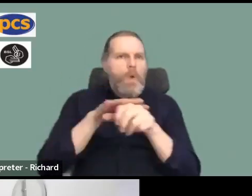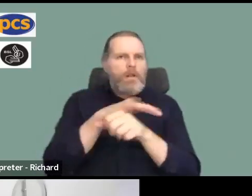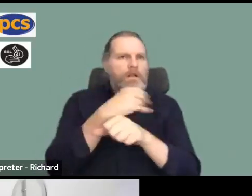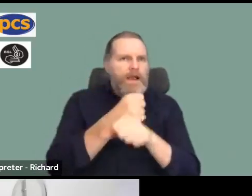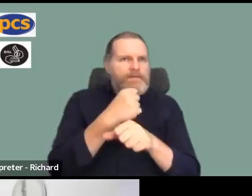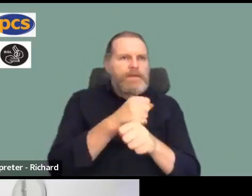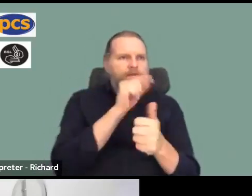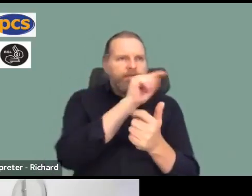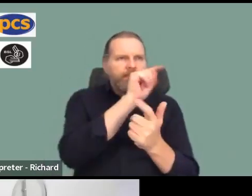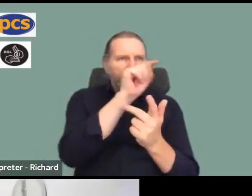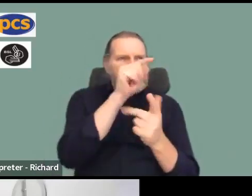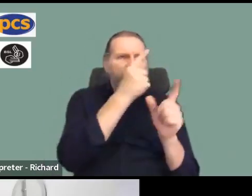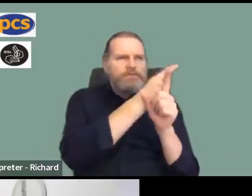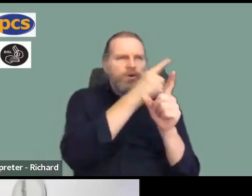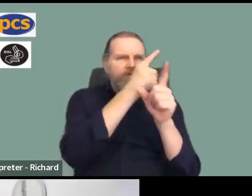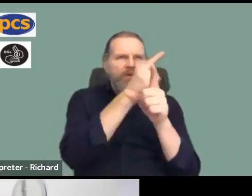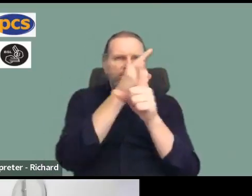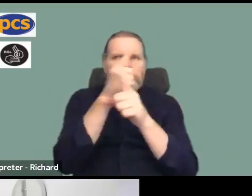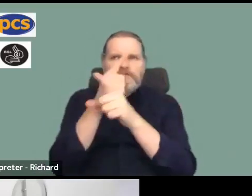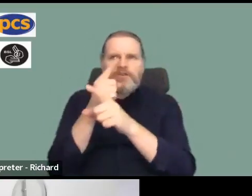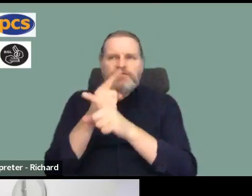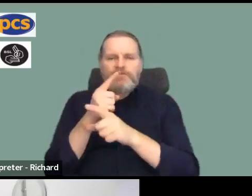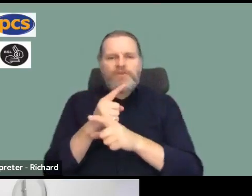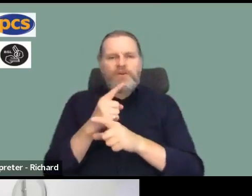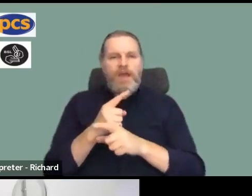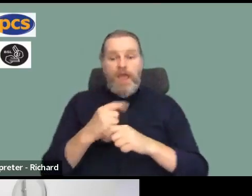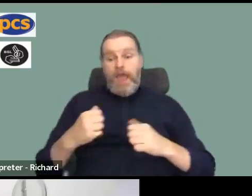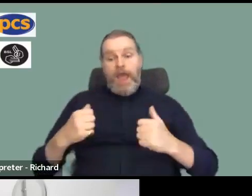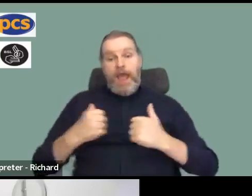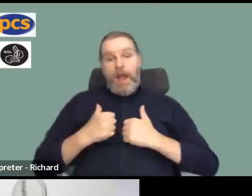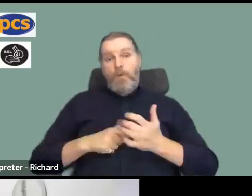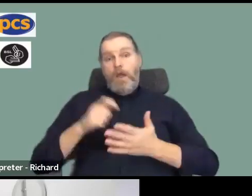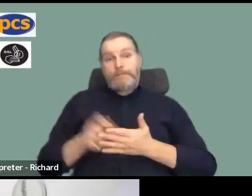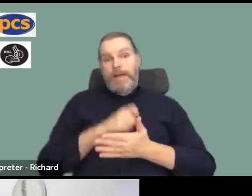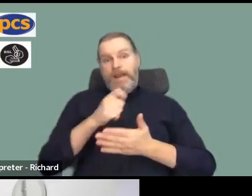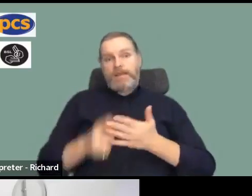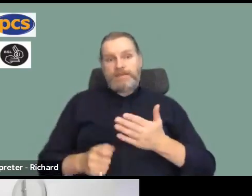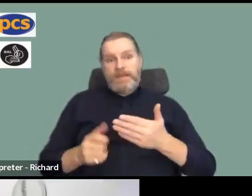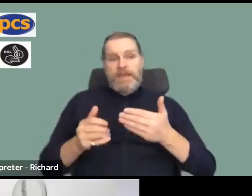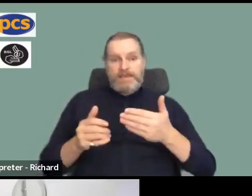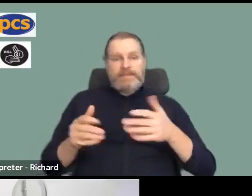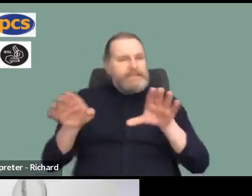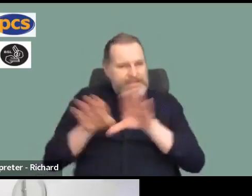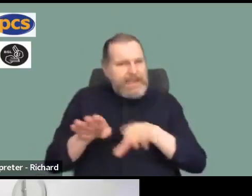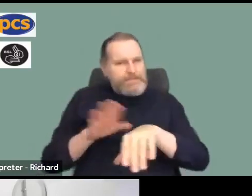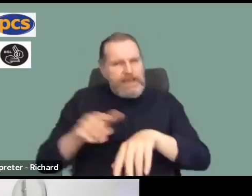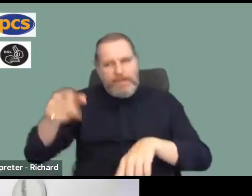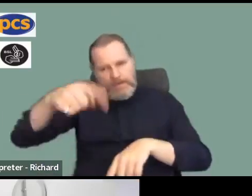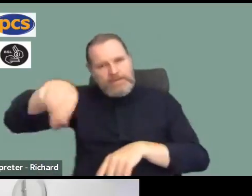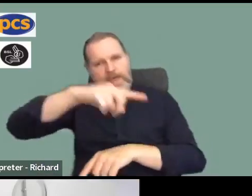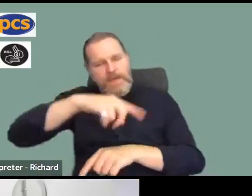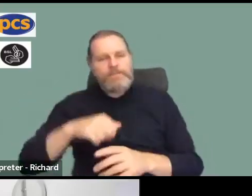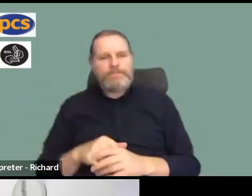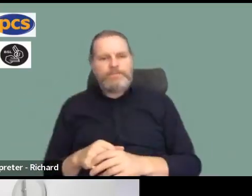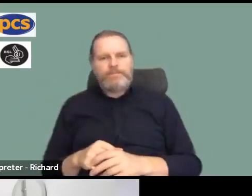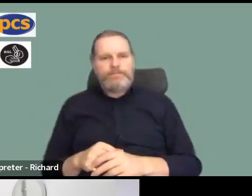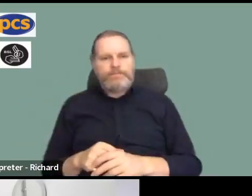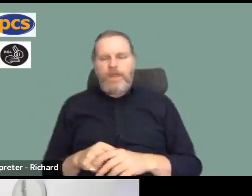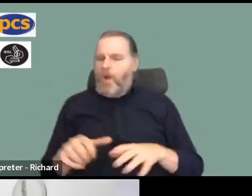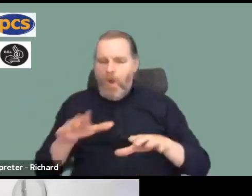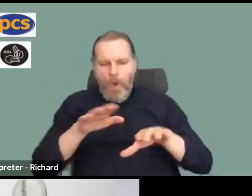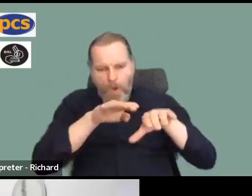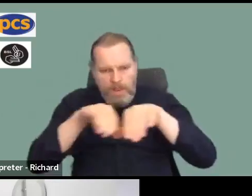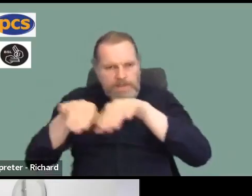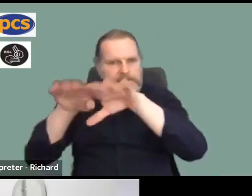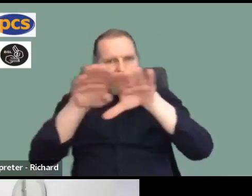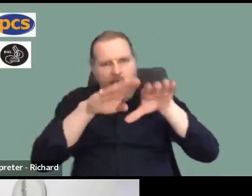unions. And our ballot is currently either before everybody else's, or it will be at the same time. So, in the public sector, we're in exactly the